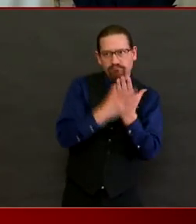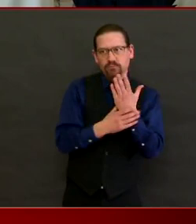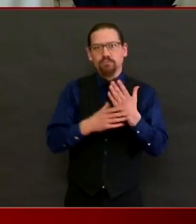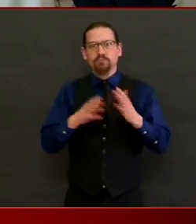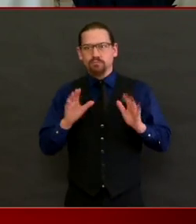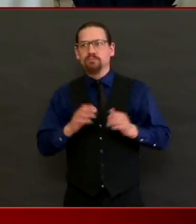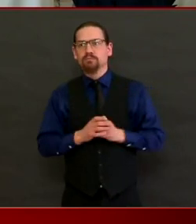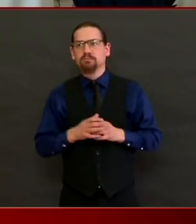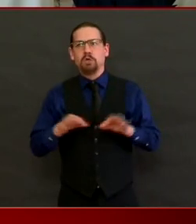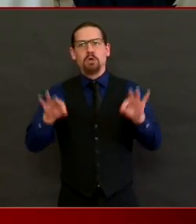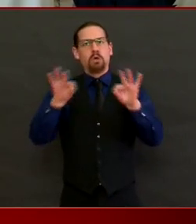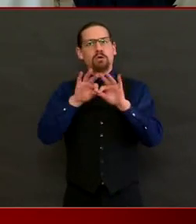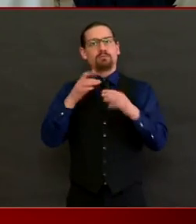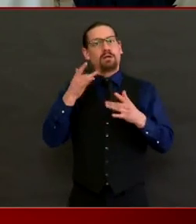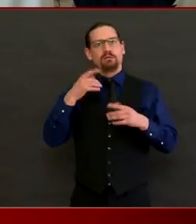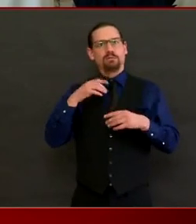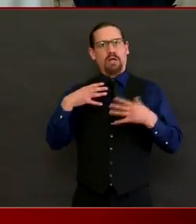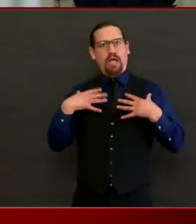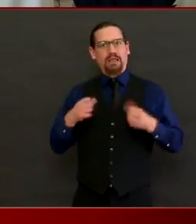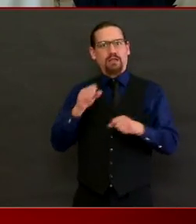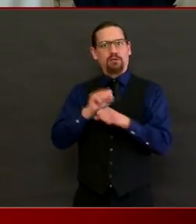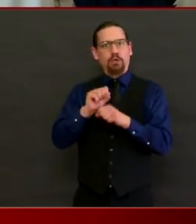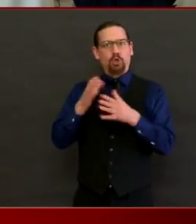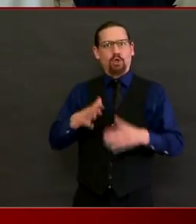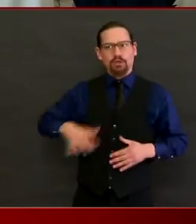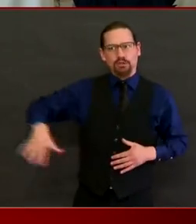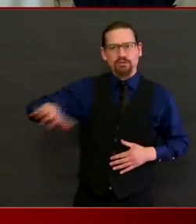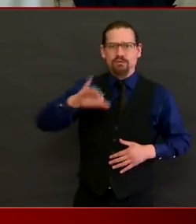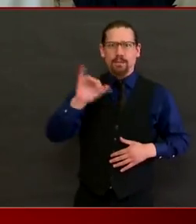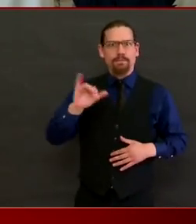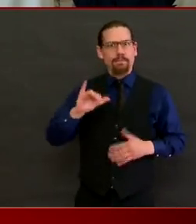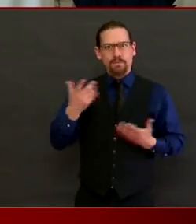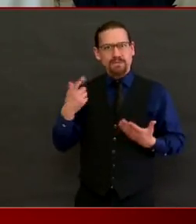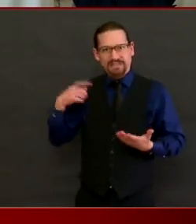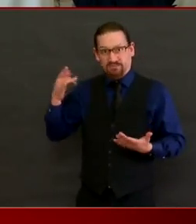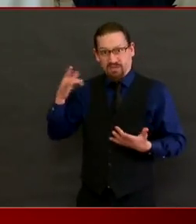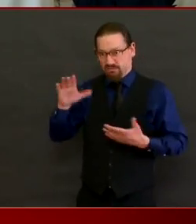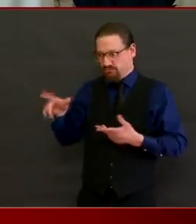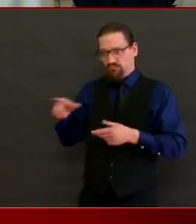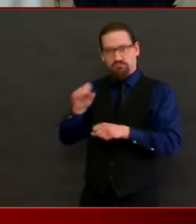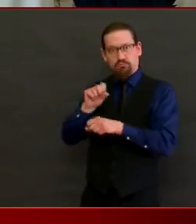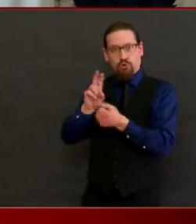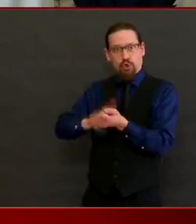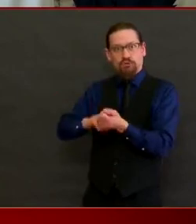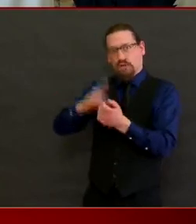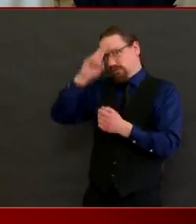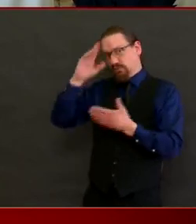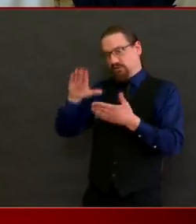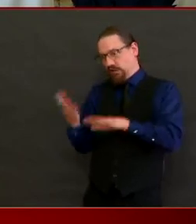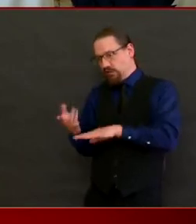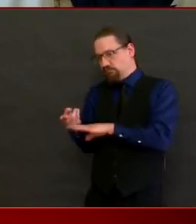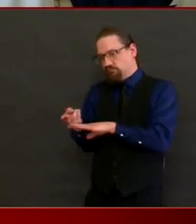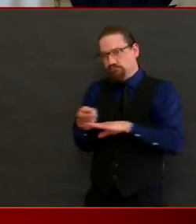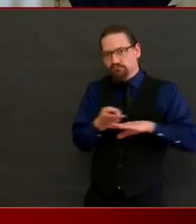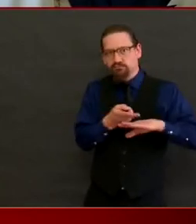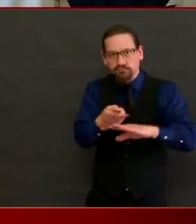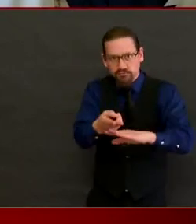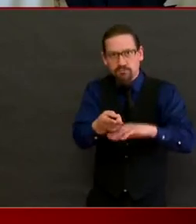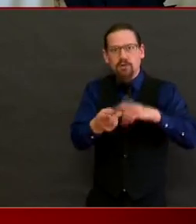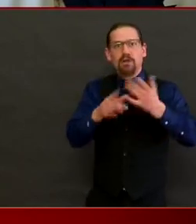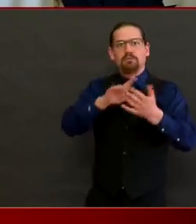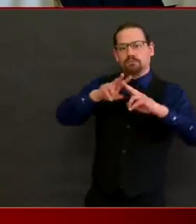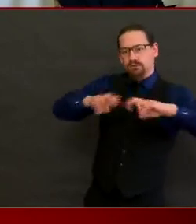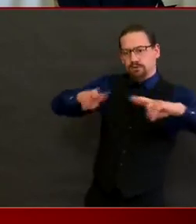PPE they need as well. Thank you. The next question, Governor, Christian Winthrop from the Newport Buzz asks,